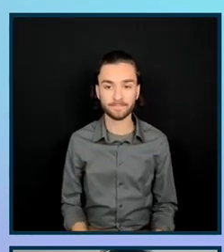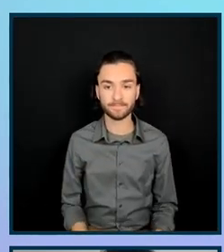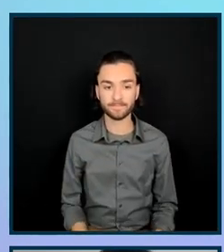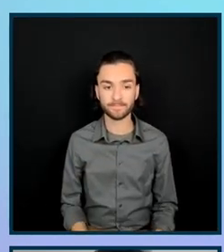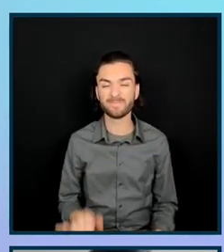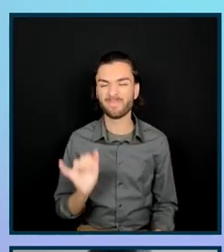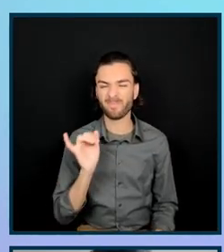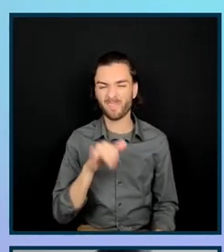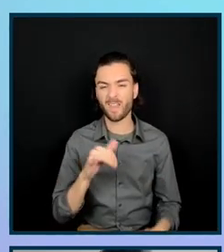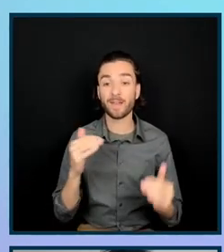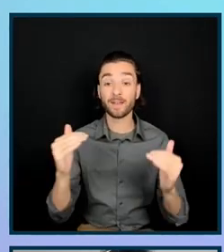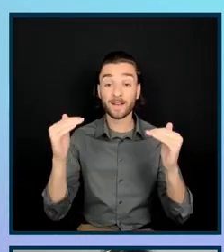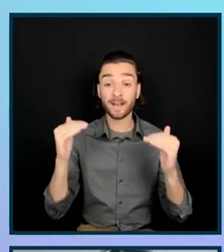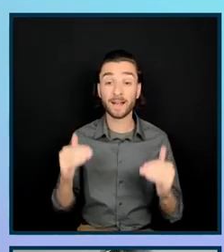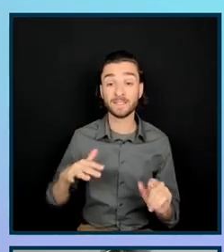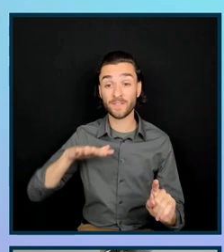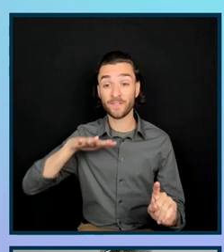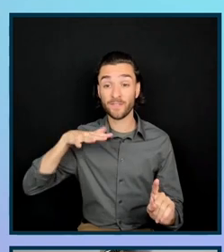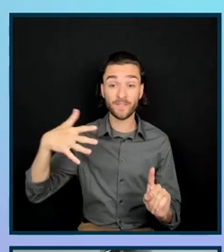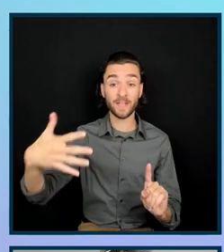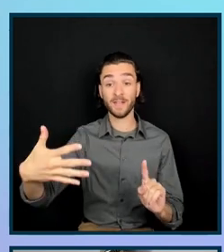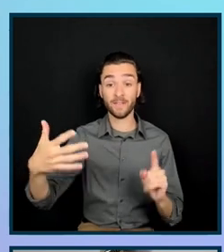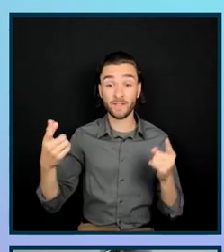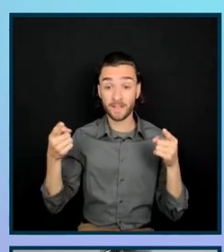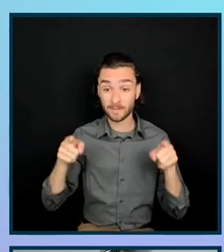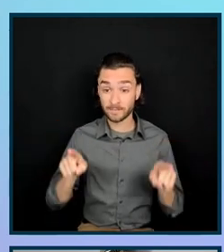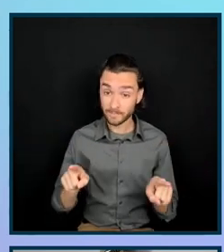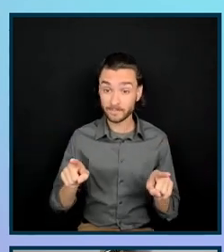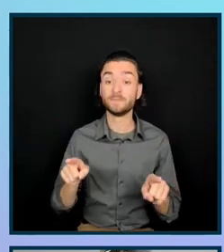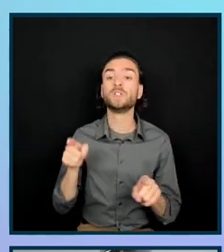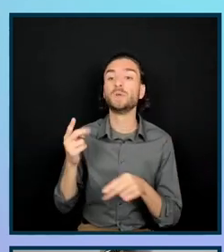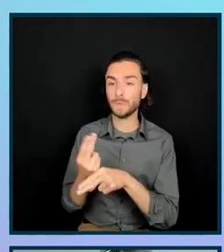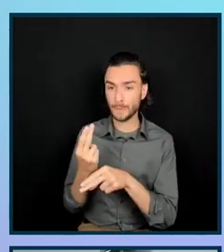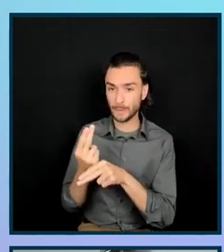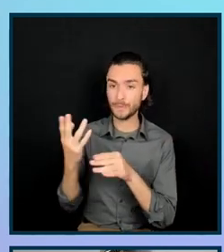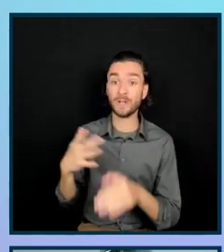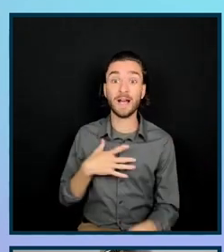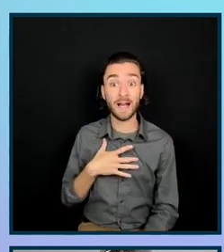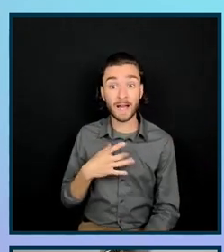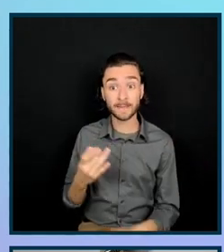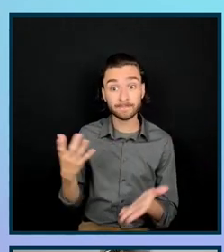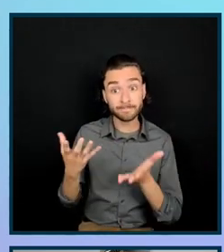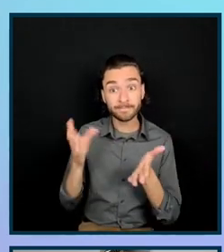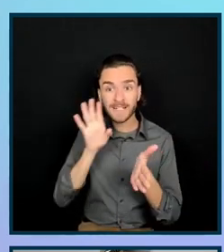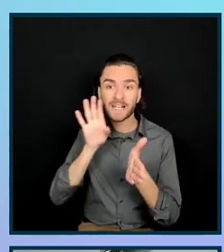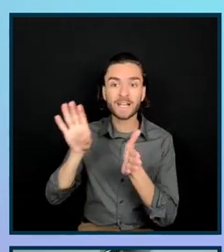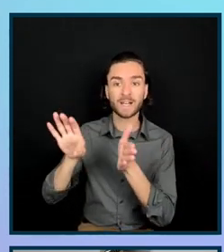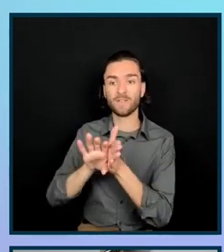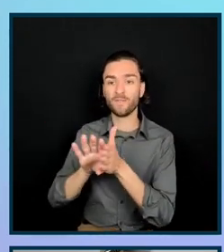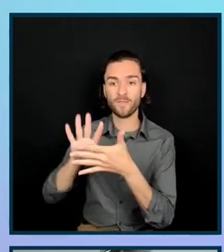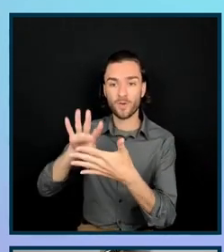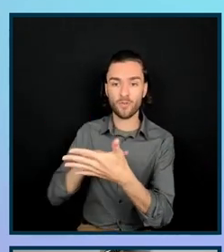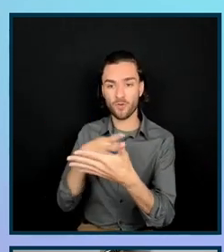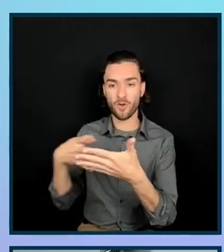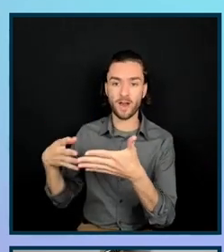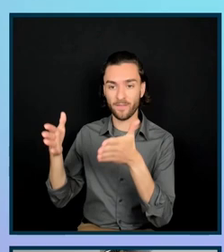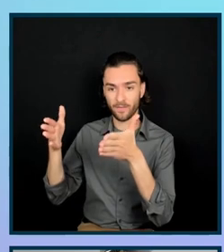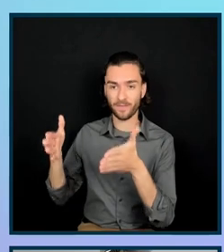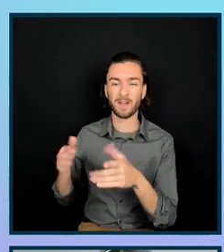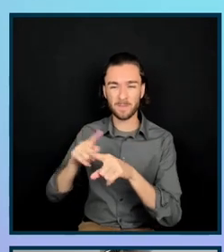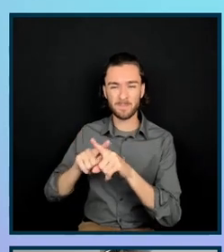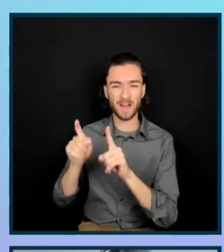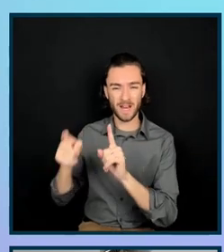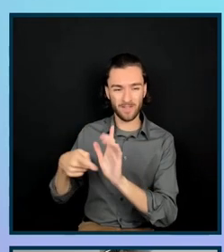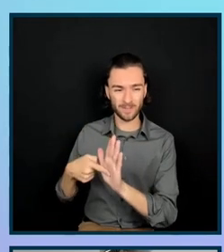our next and fifth instance is that users liked infographics, but, you know, if they are interactive, they needed to communicate clickability.